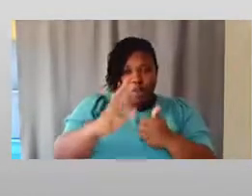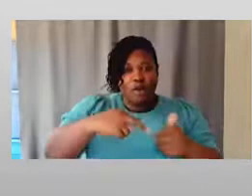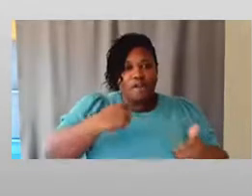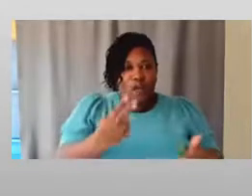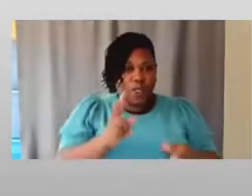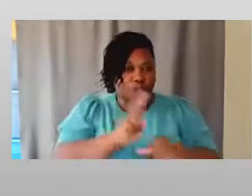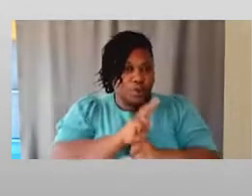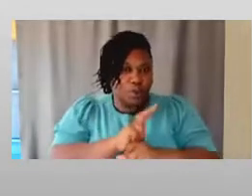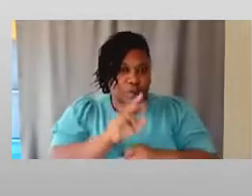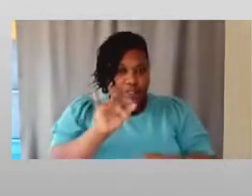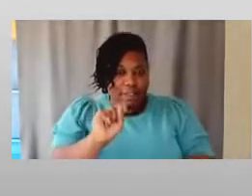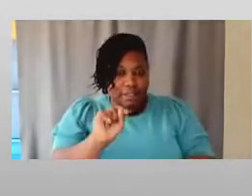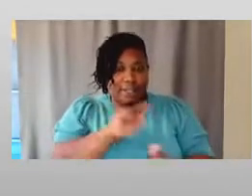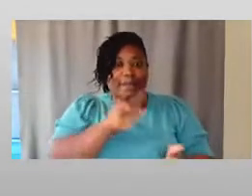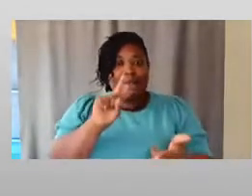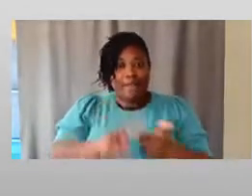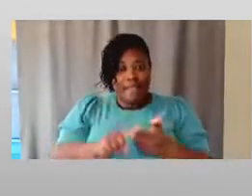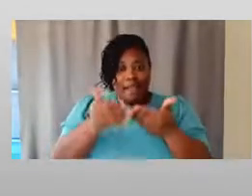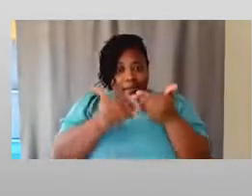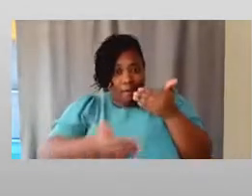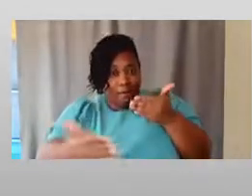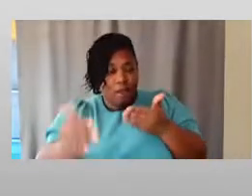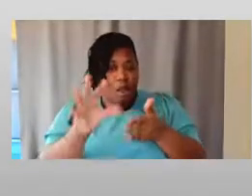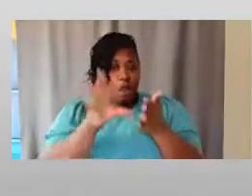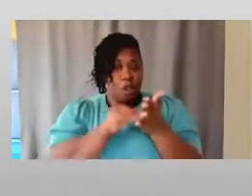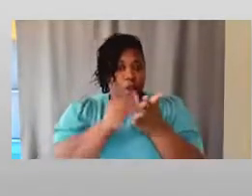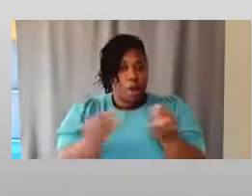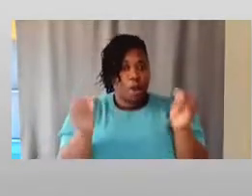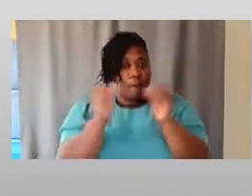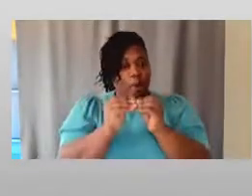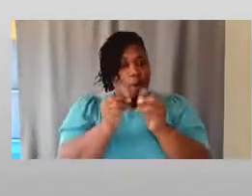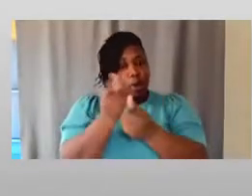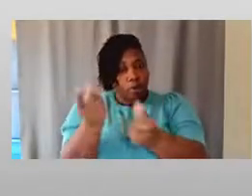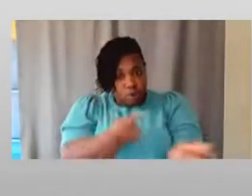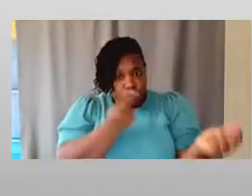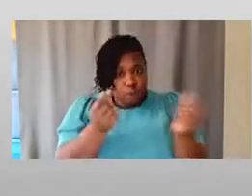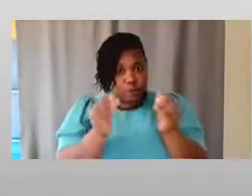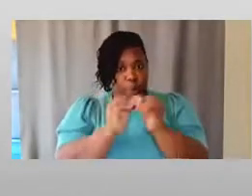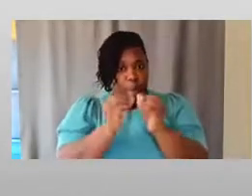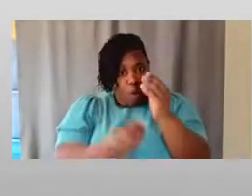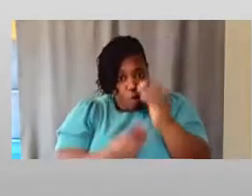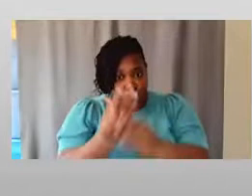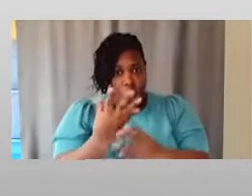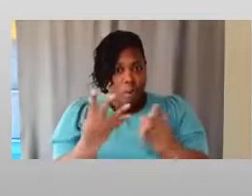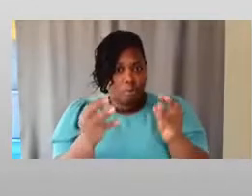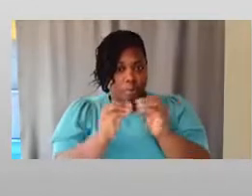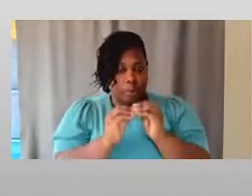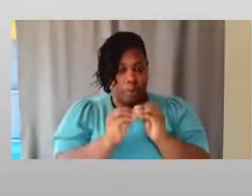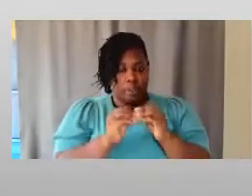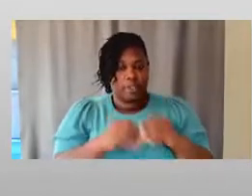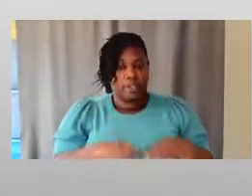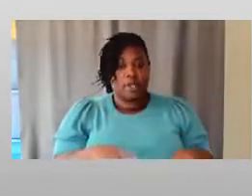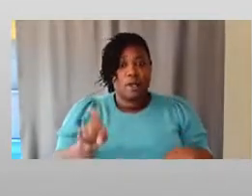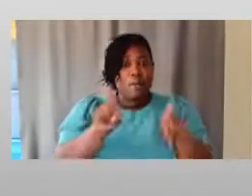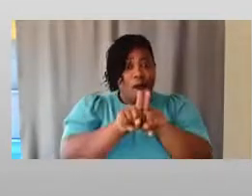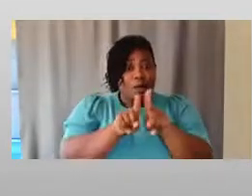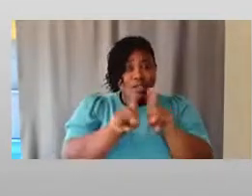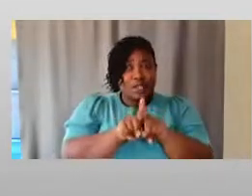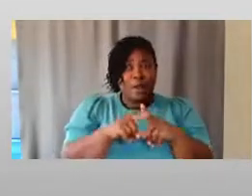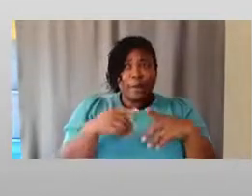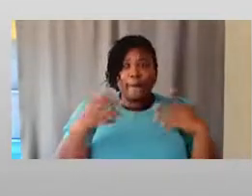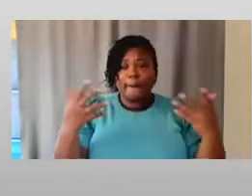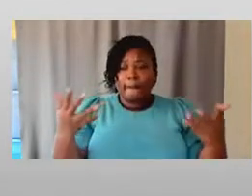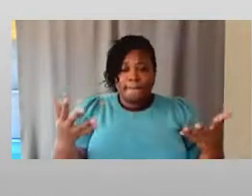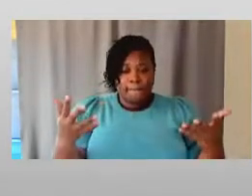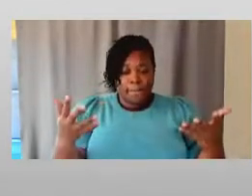And then from there, learn more and grow more and do more. I would also say, take the time to